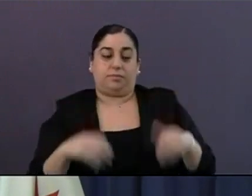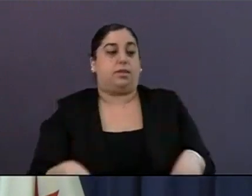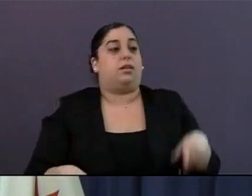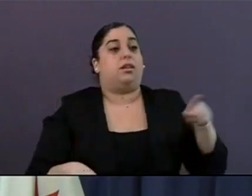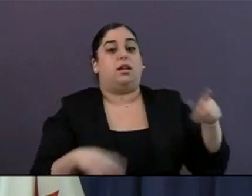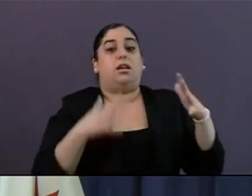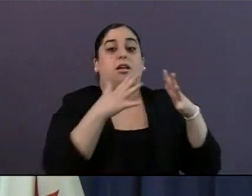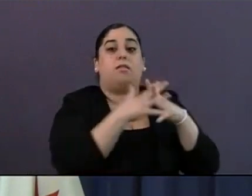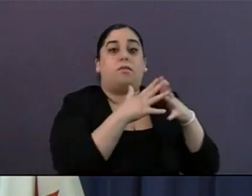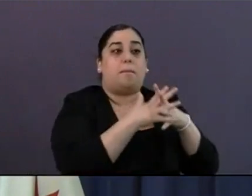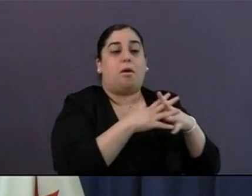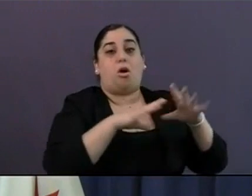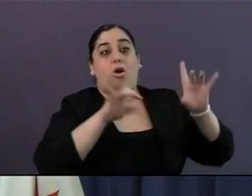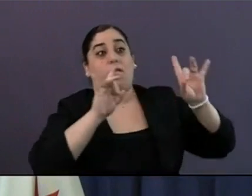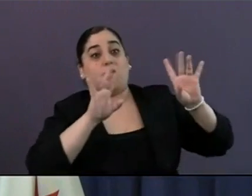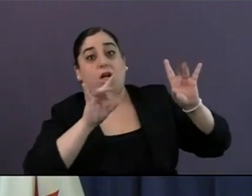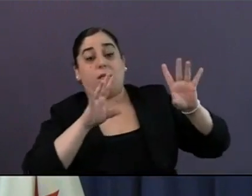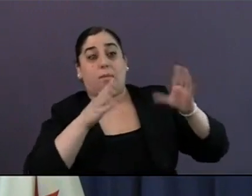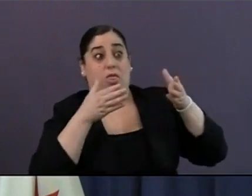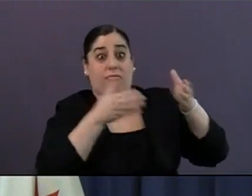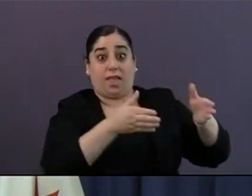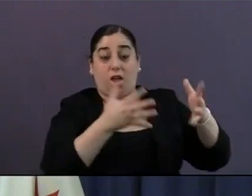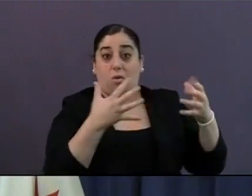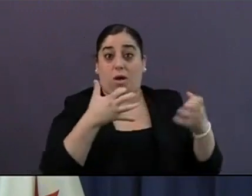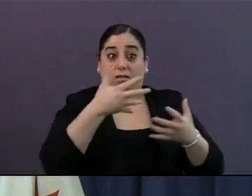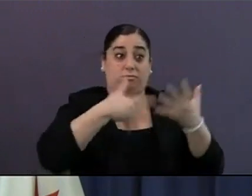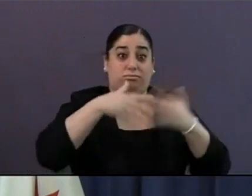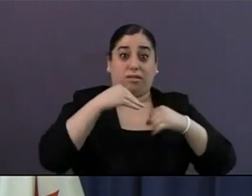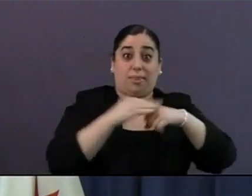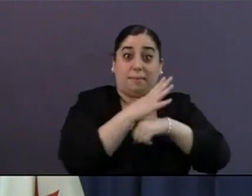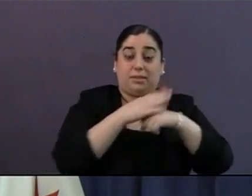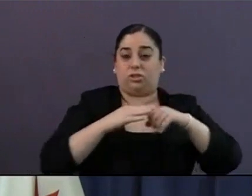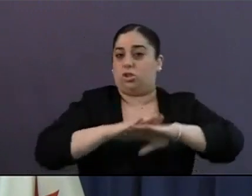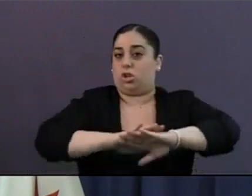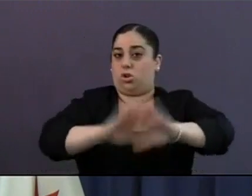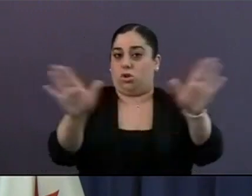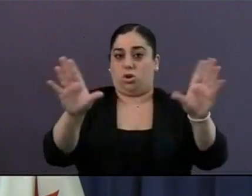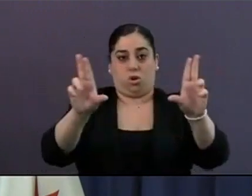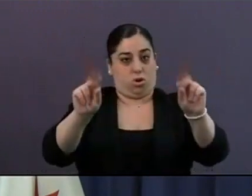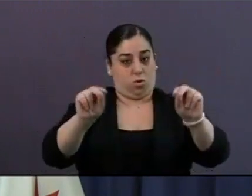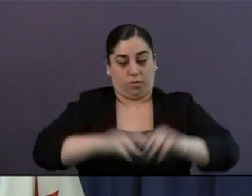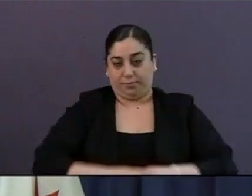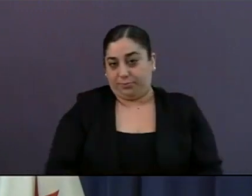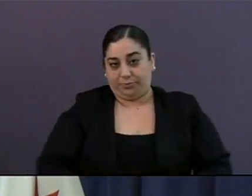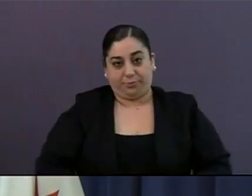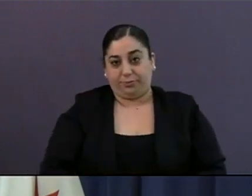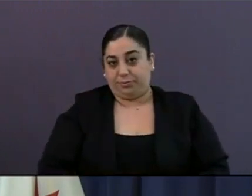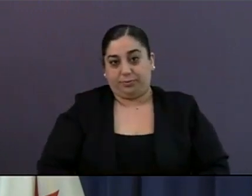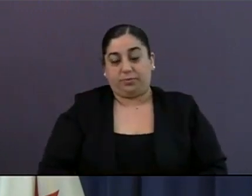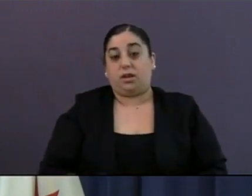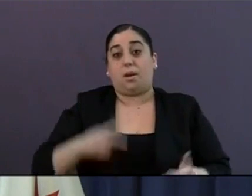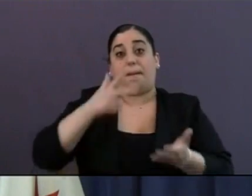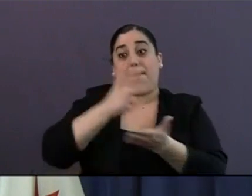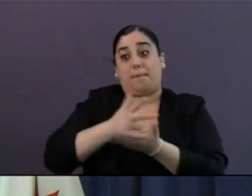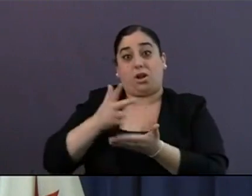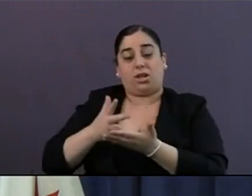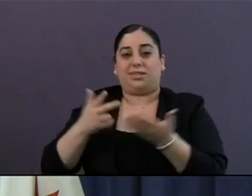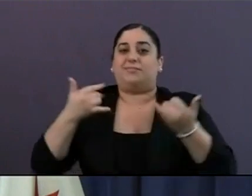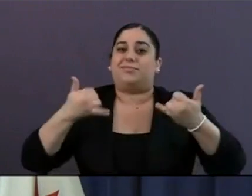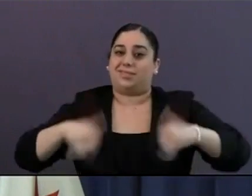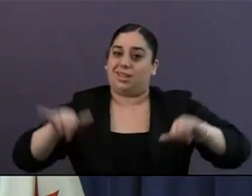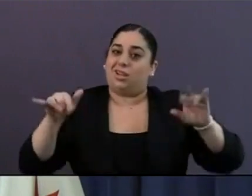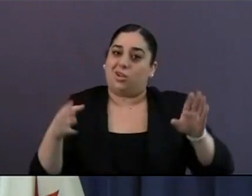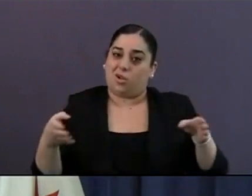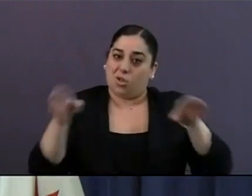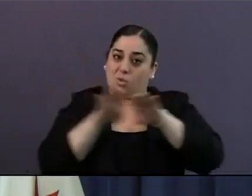for the time being as well as appears. As we have this additional opportunity to use the beaches,